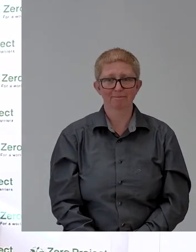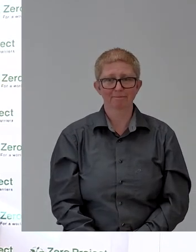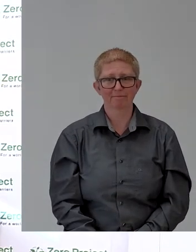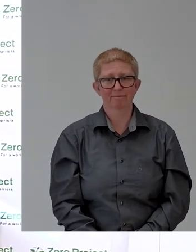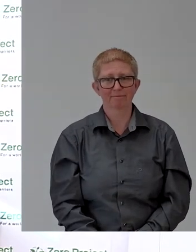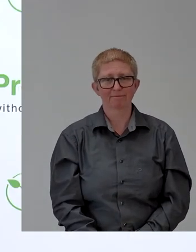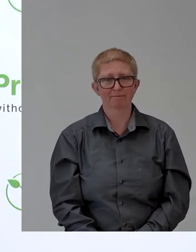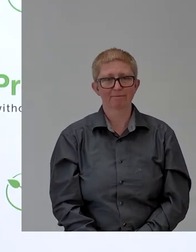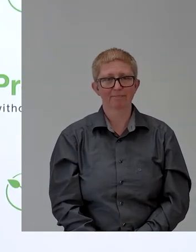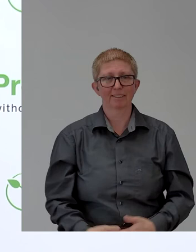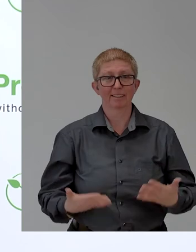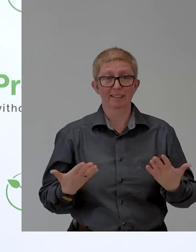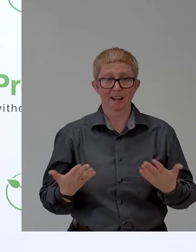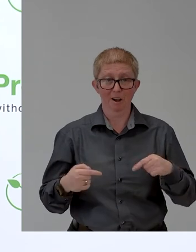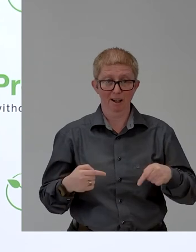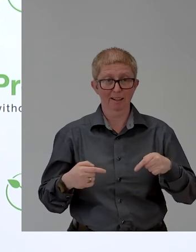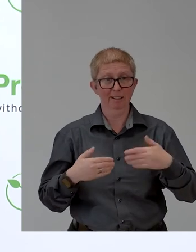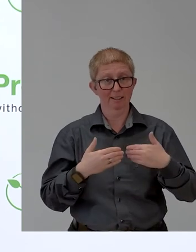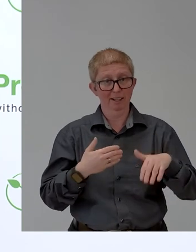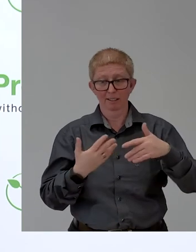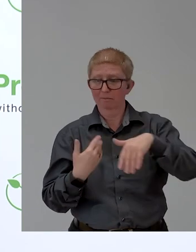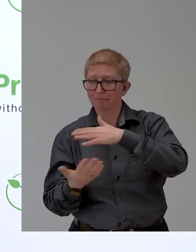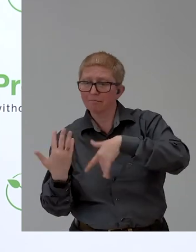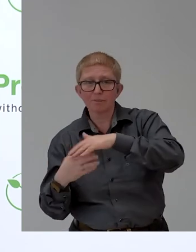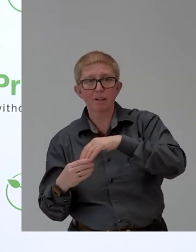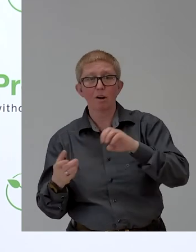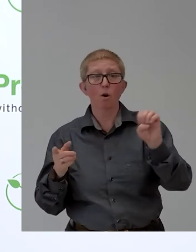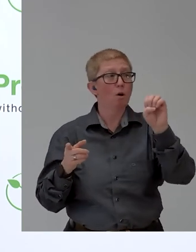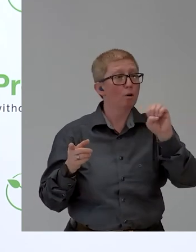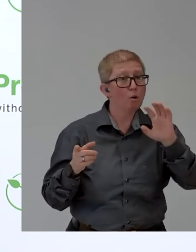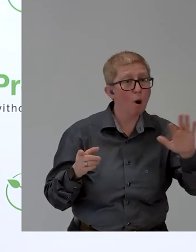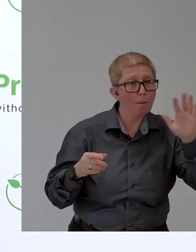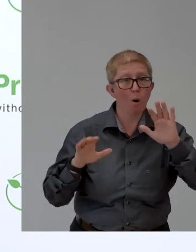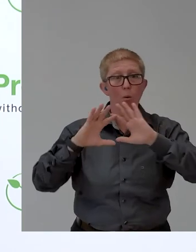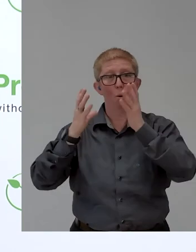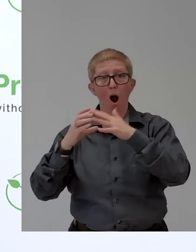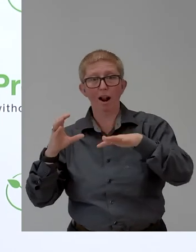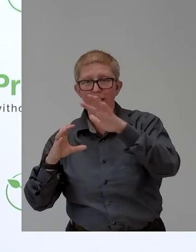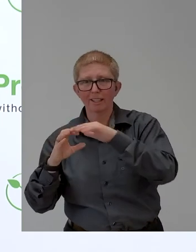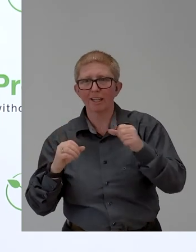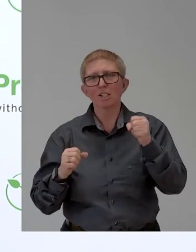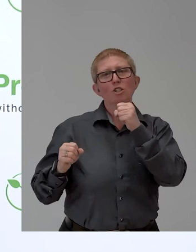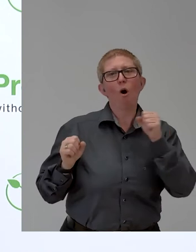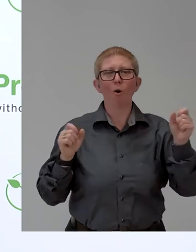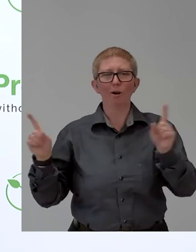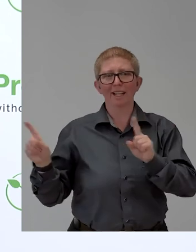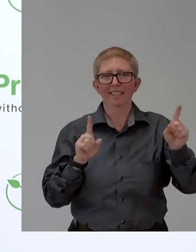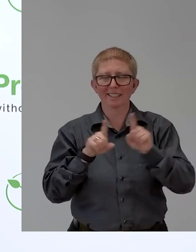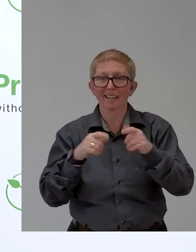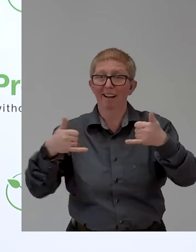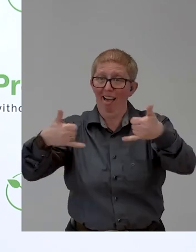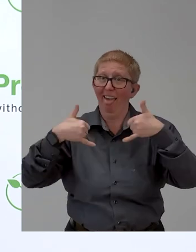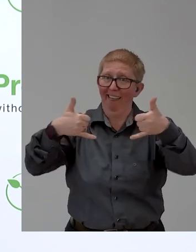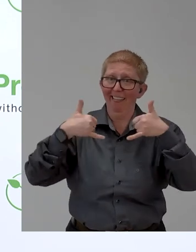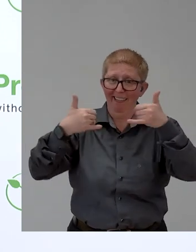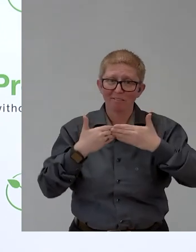This was a mixture of the European and worldwide song contest and the zero project award ceremony. It was very exciting because as you could